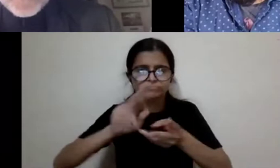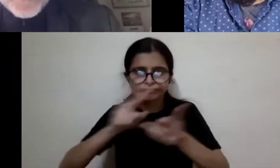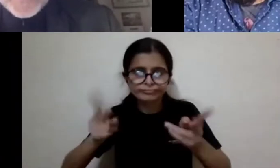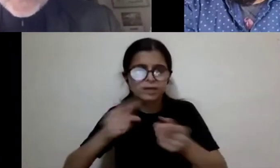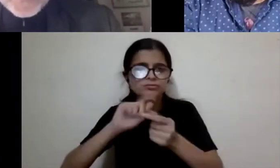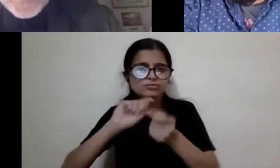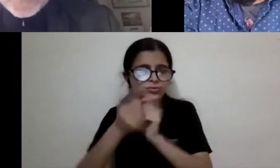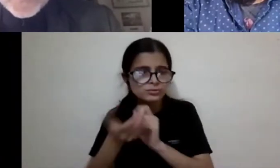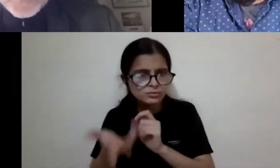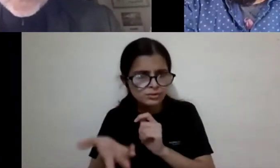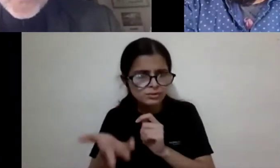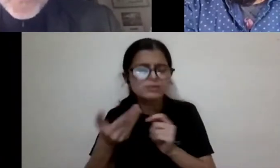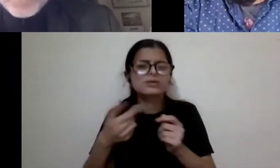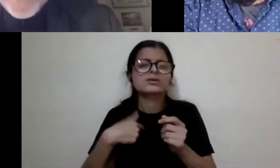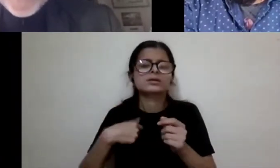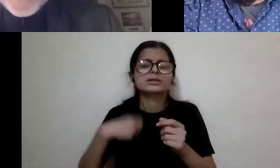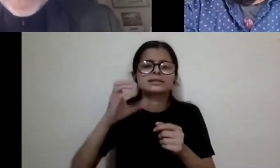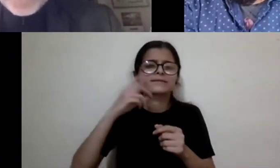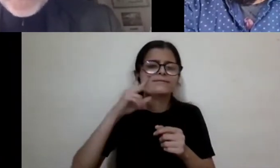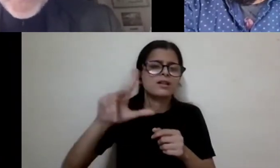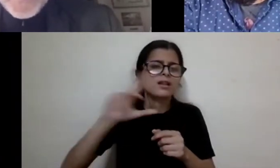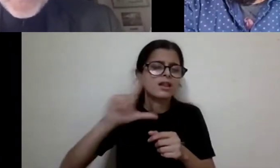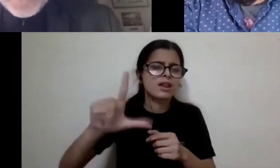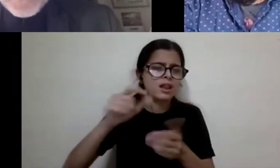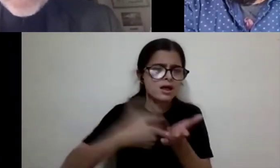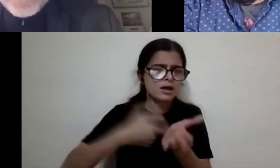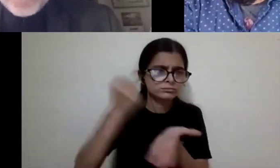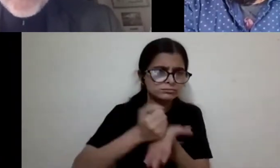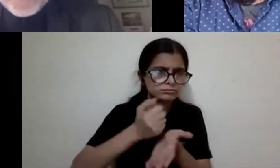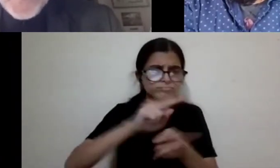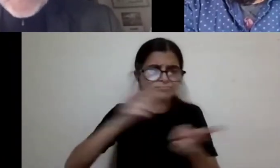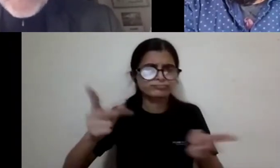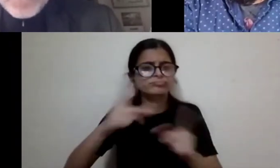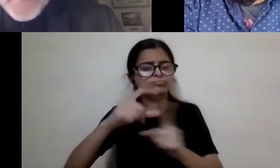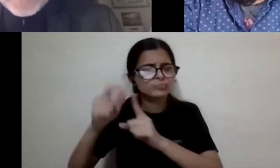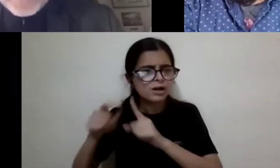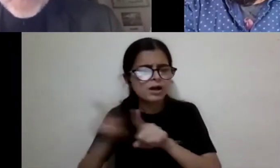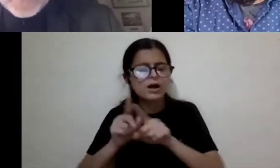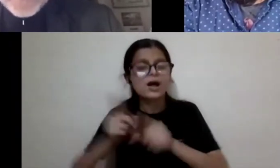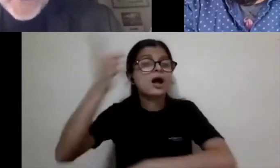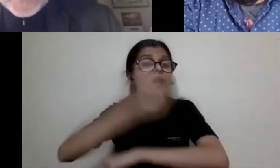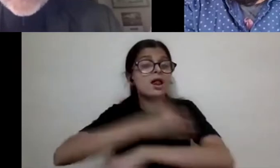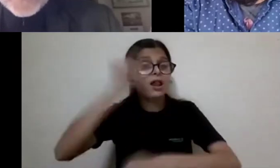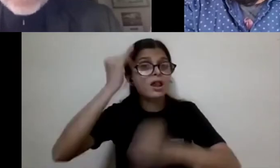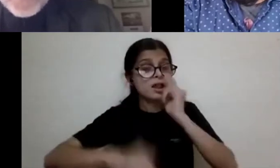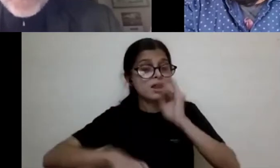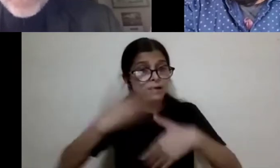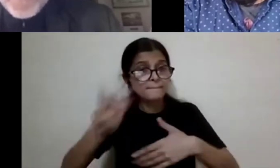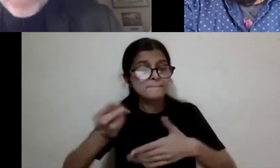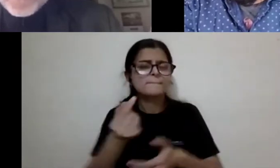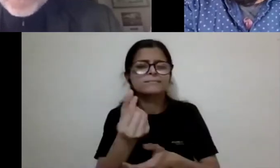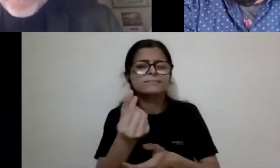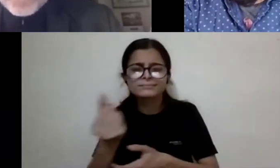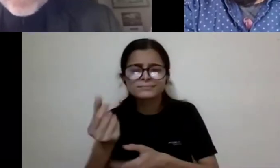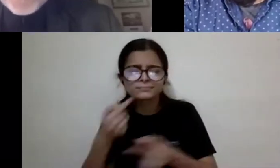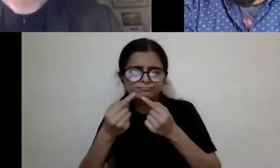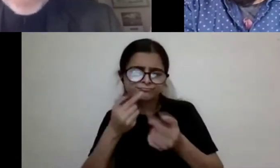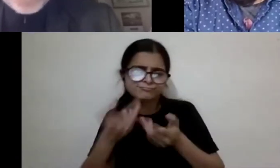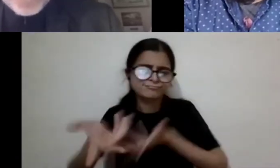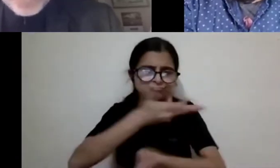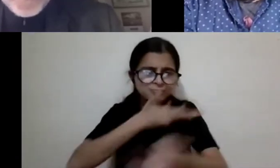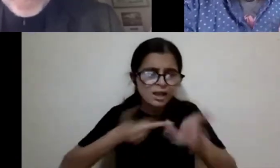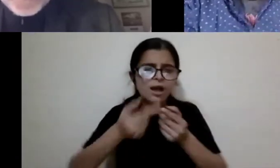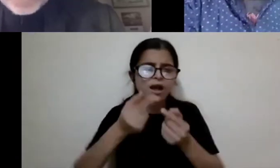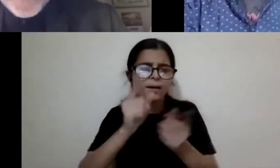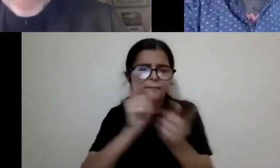civil rights and changing those, but at the end of the day, the daily micro interactions between people really